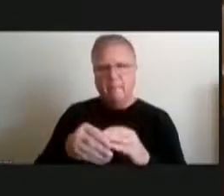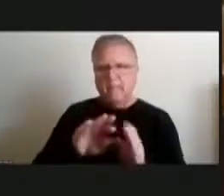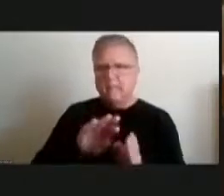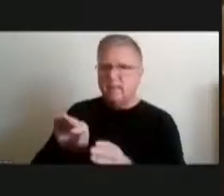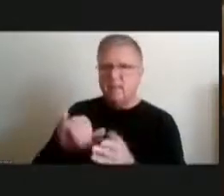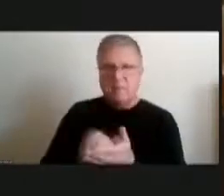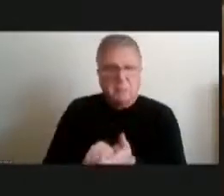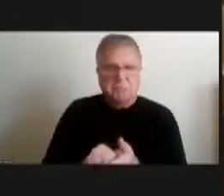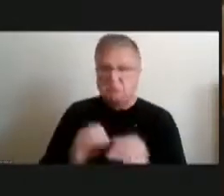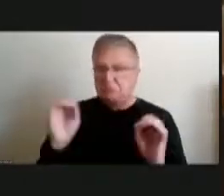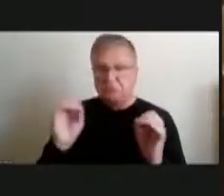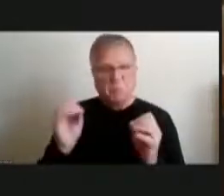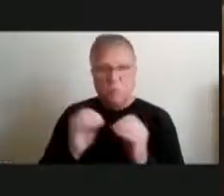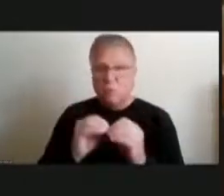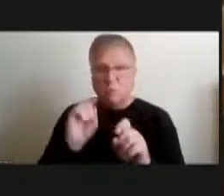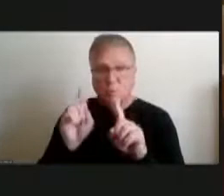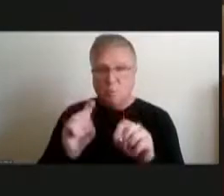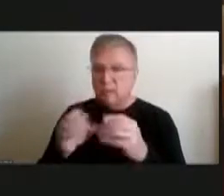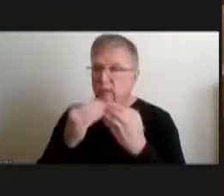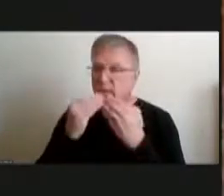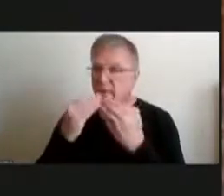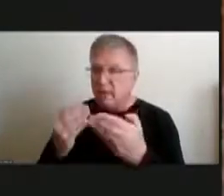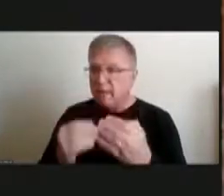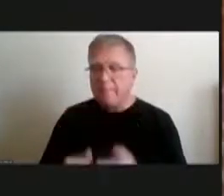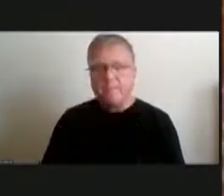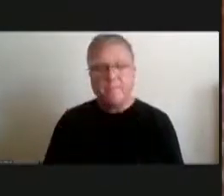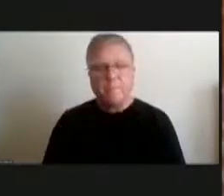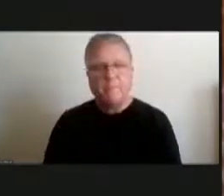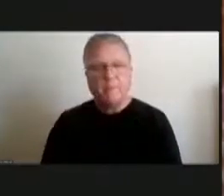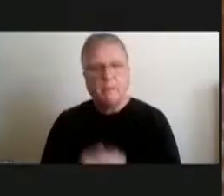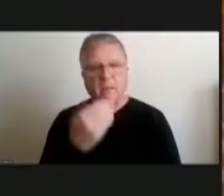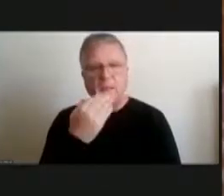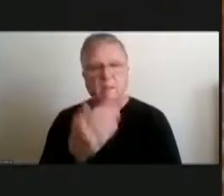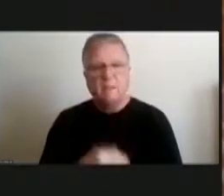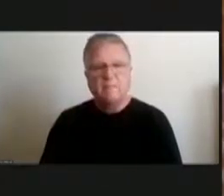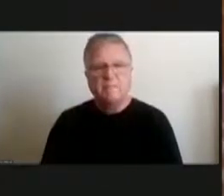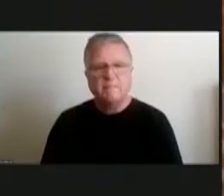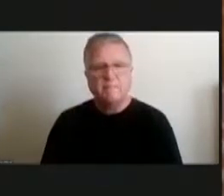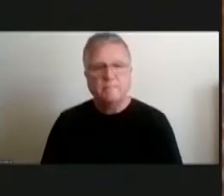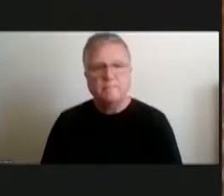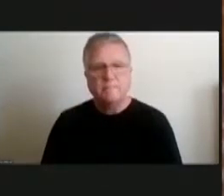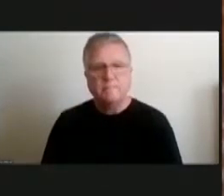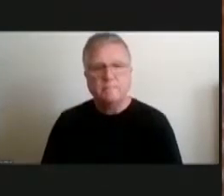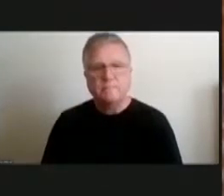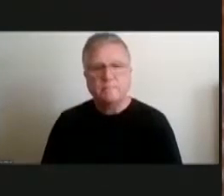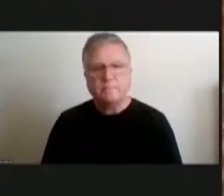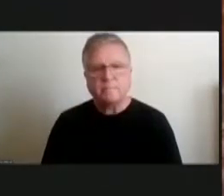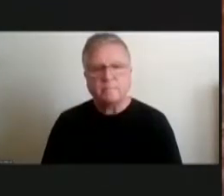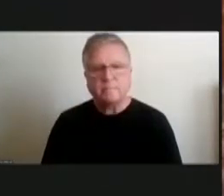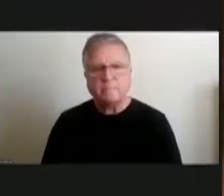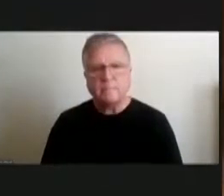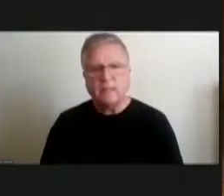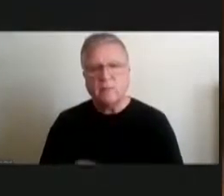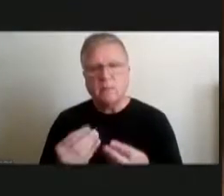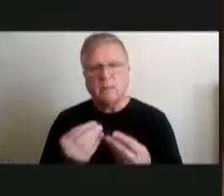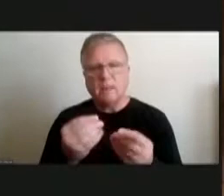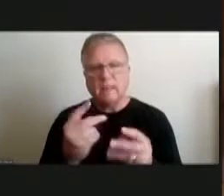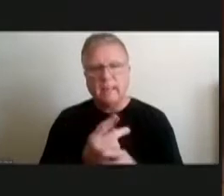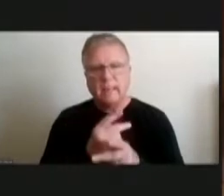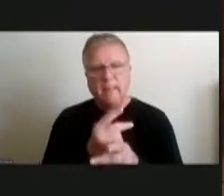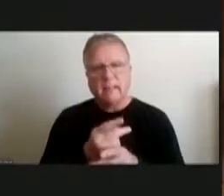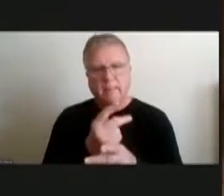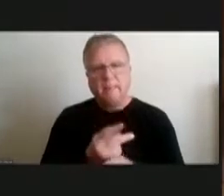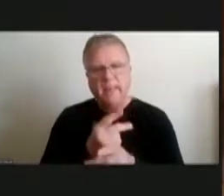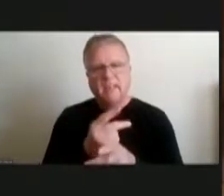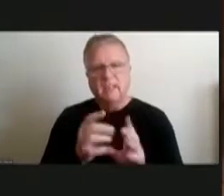other questions thank you thank you regarding the land care maintenance coordinator does that also tie into